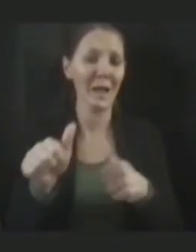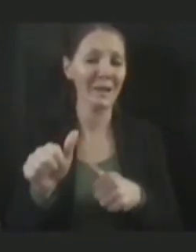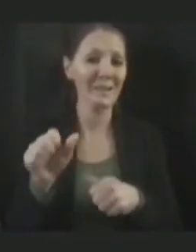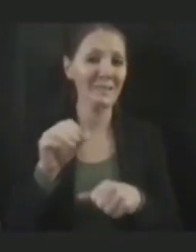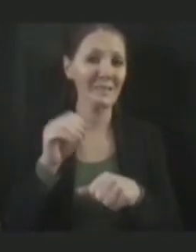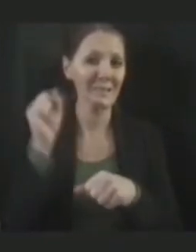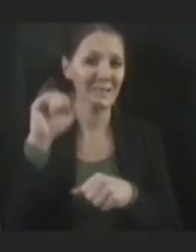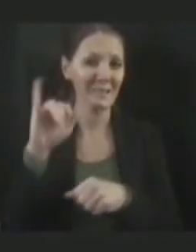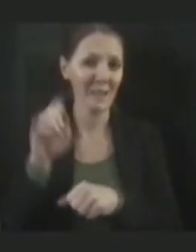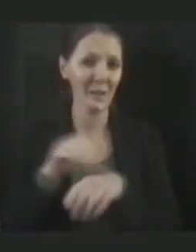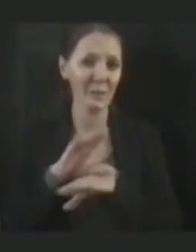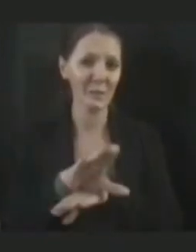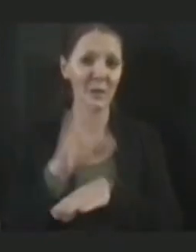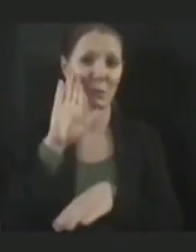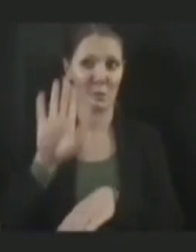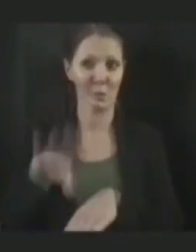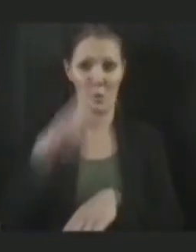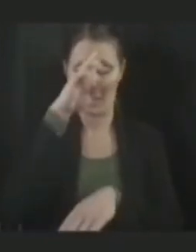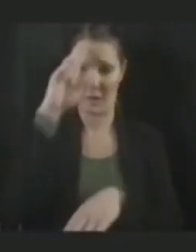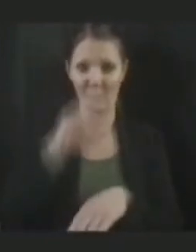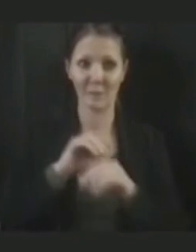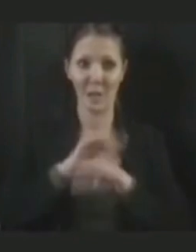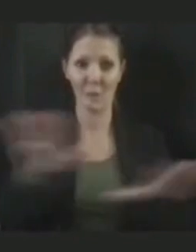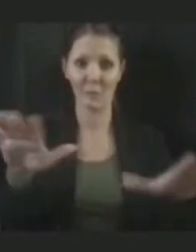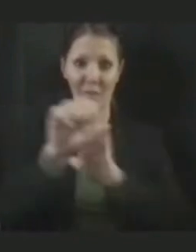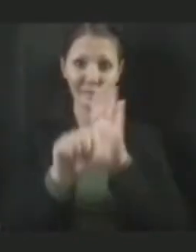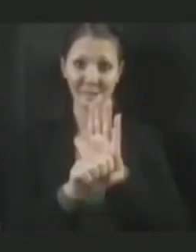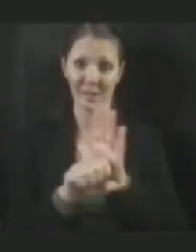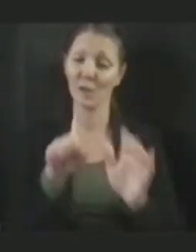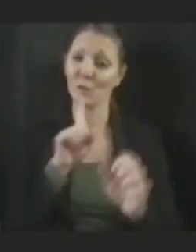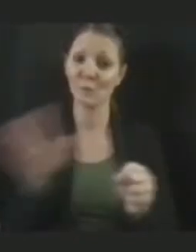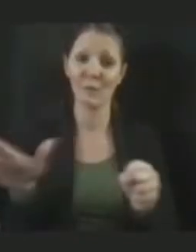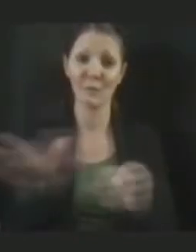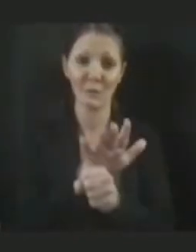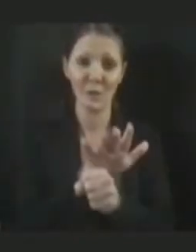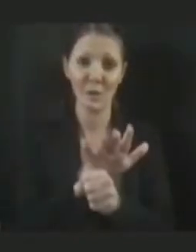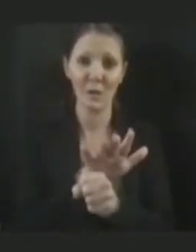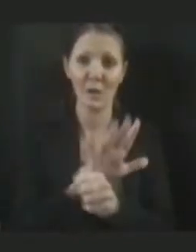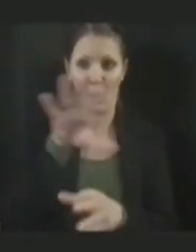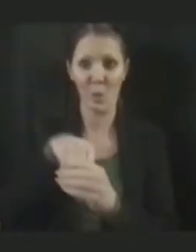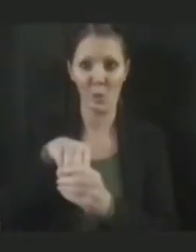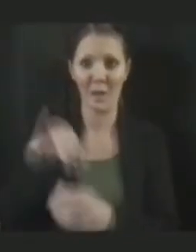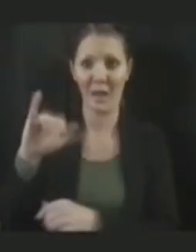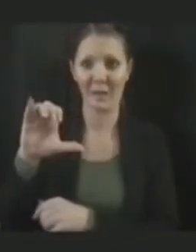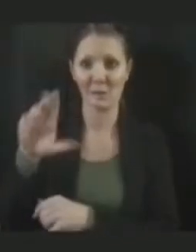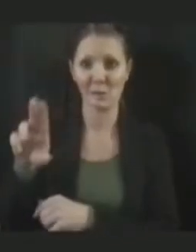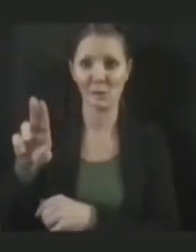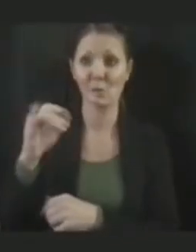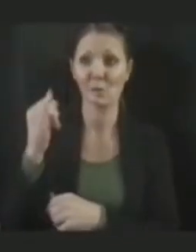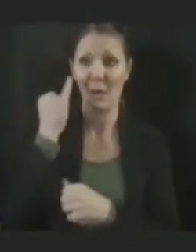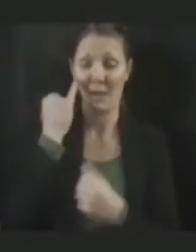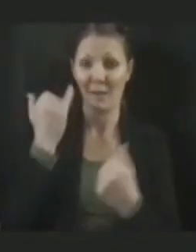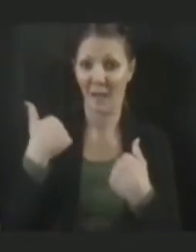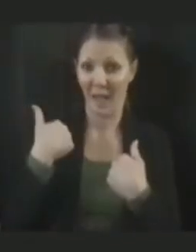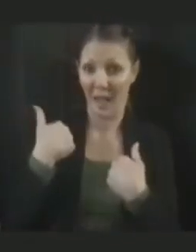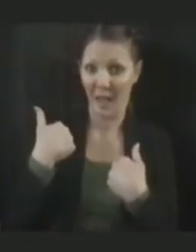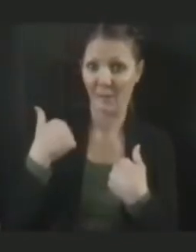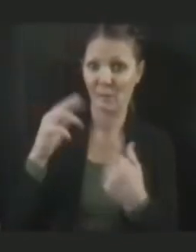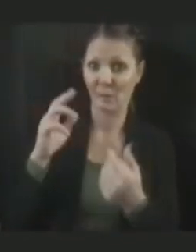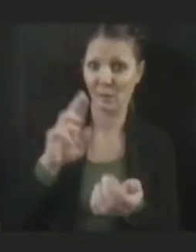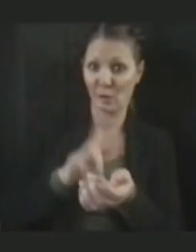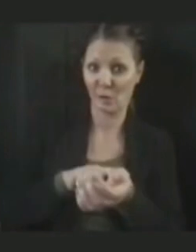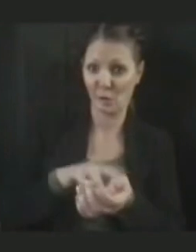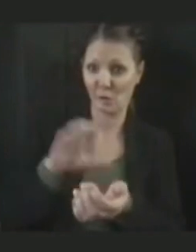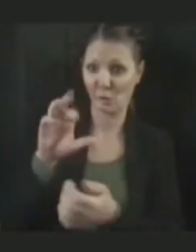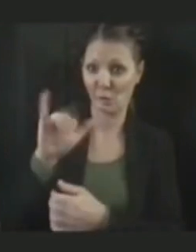As you know, hospitals across the state are full and then some, including our ICUs. So if we have critical care nurses, we can't afford